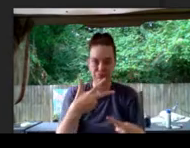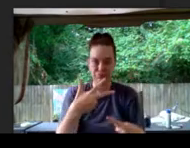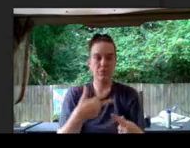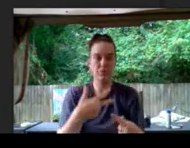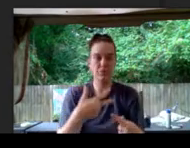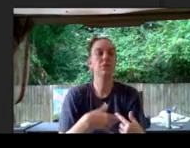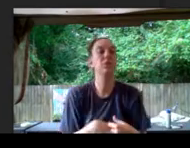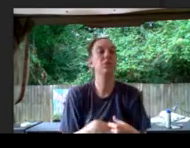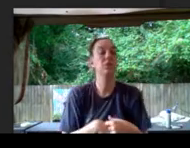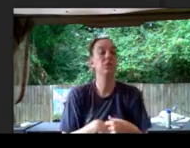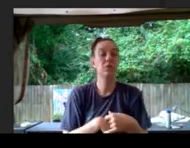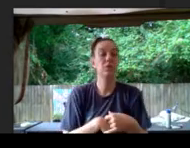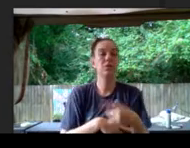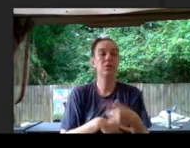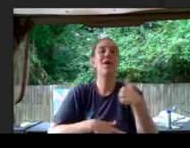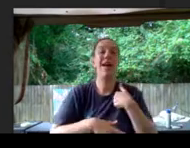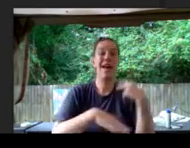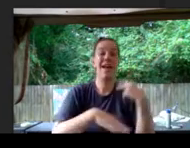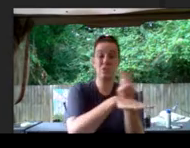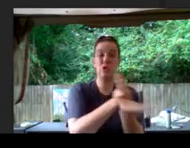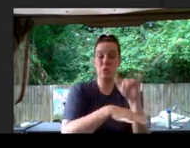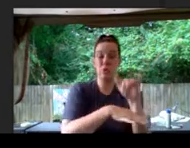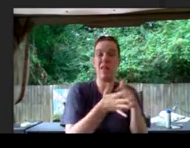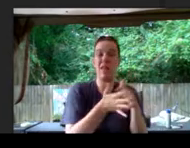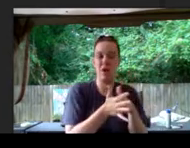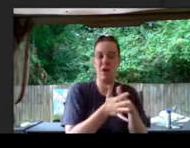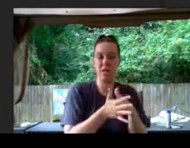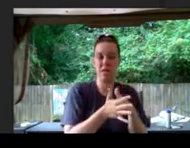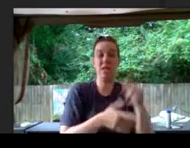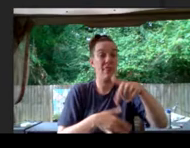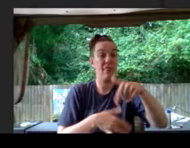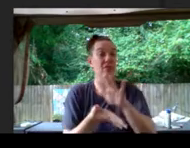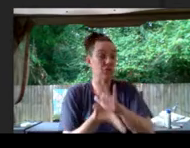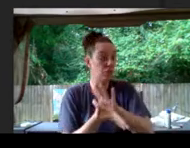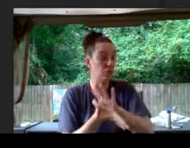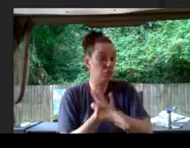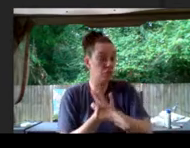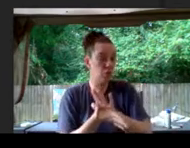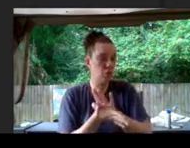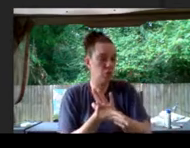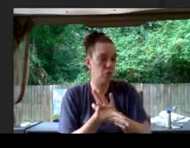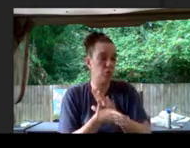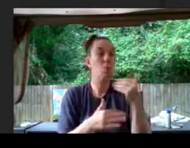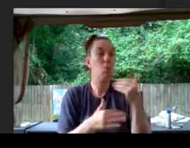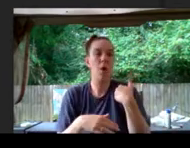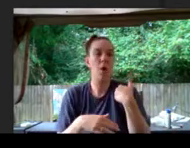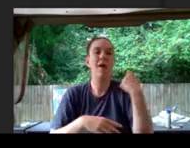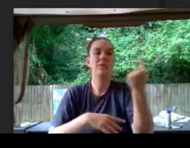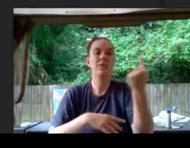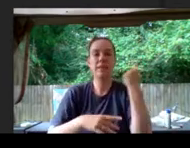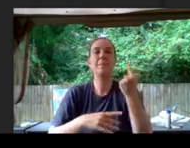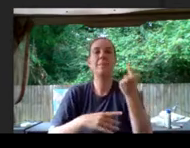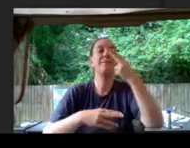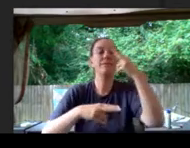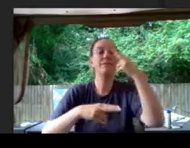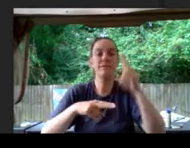going to exploit that weakness, and this school's going to get to do something fun.